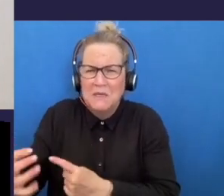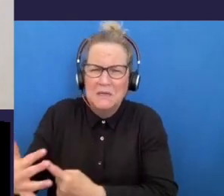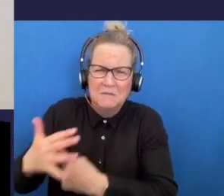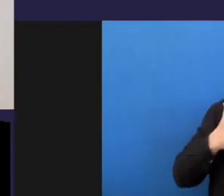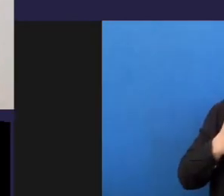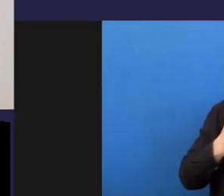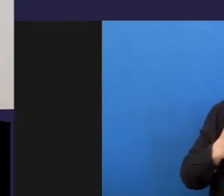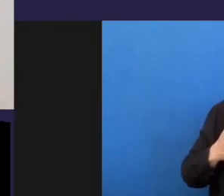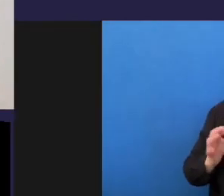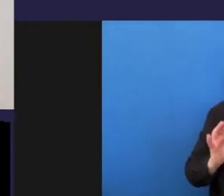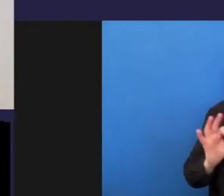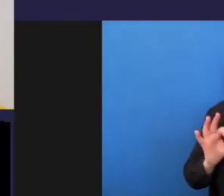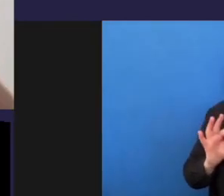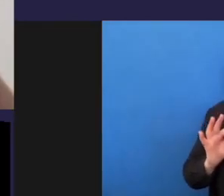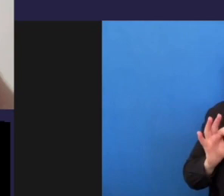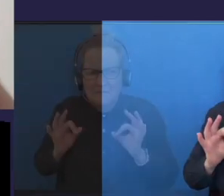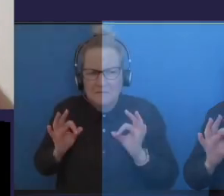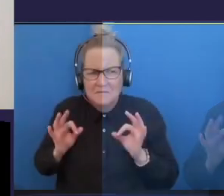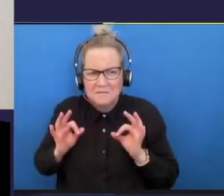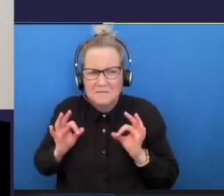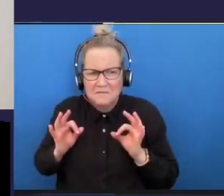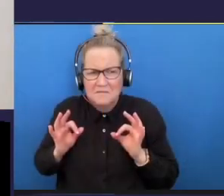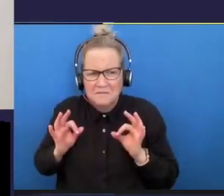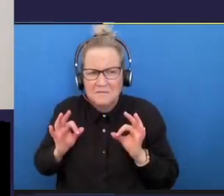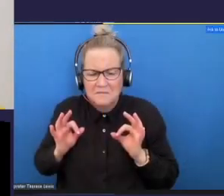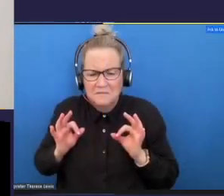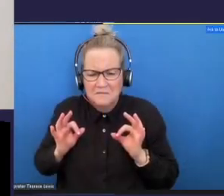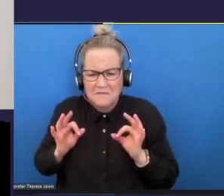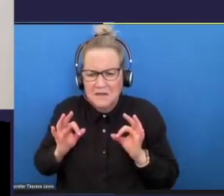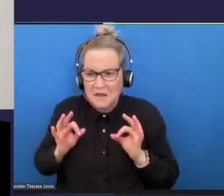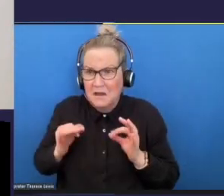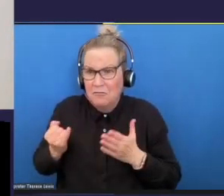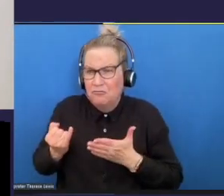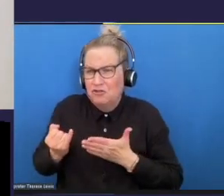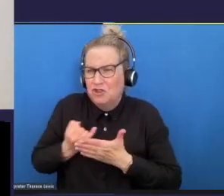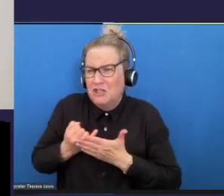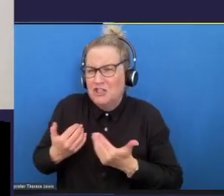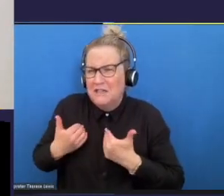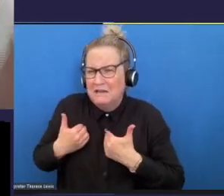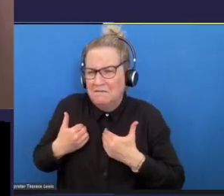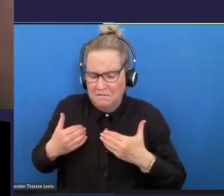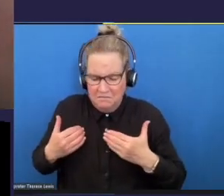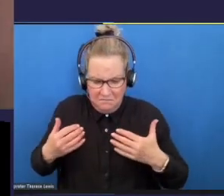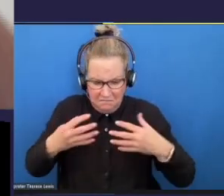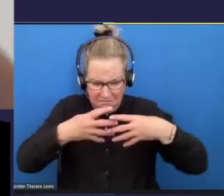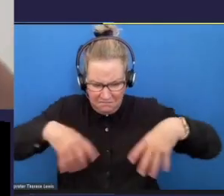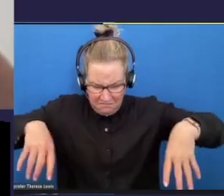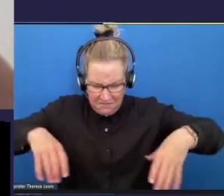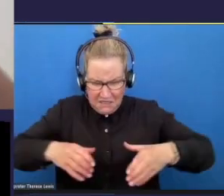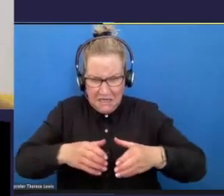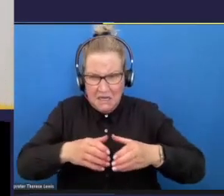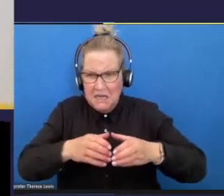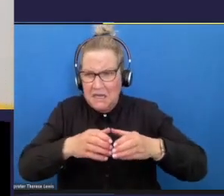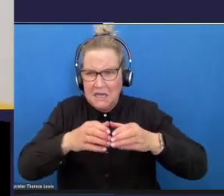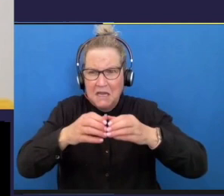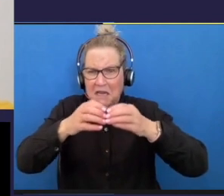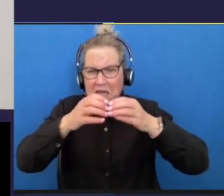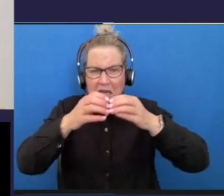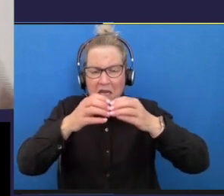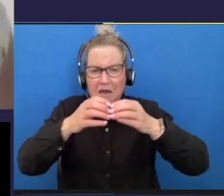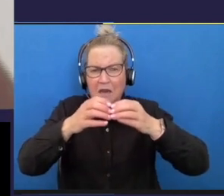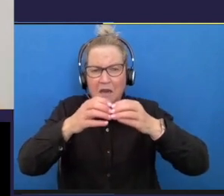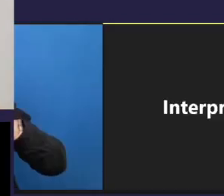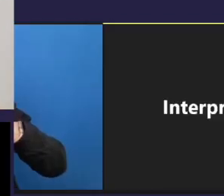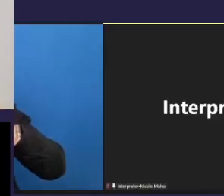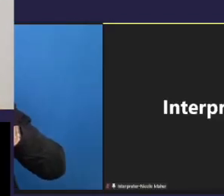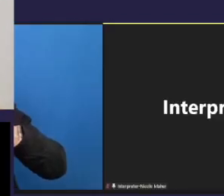given it rejection goes up we make choices and without us knowing we we send the rejection back down when we